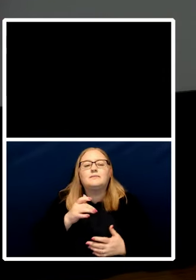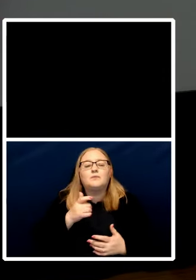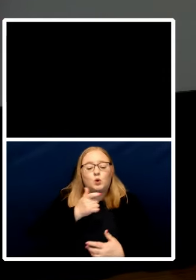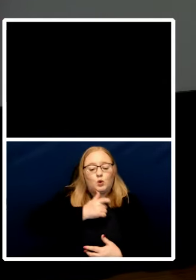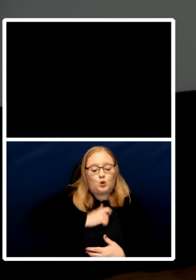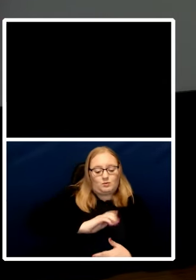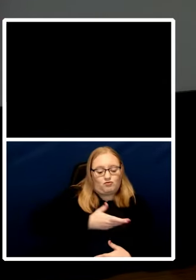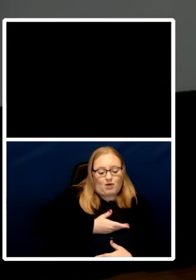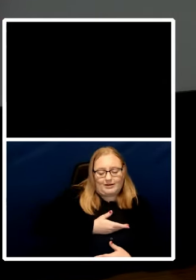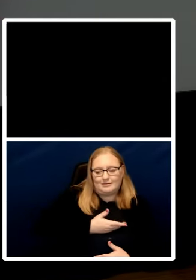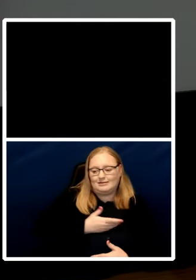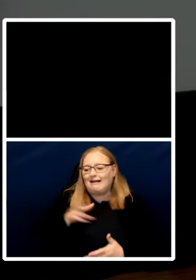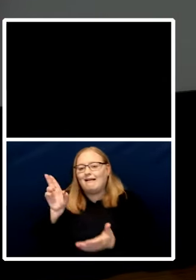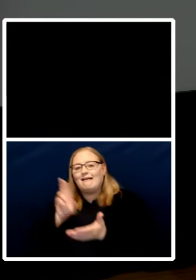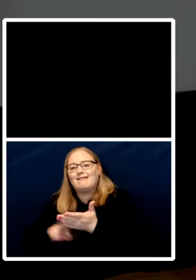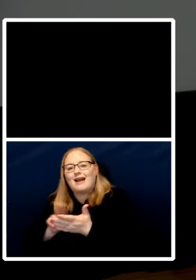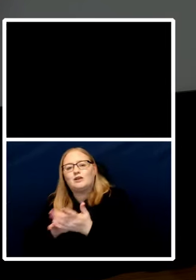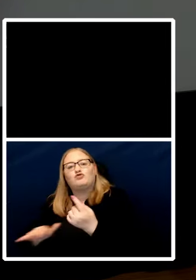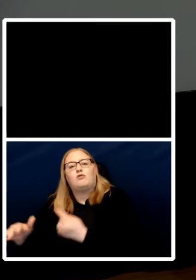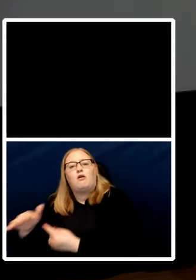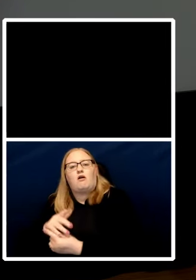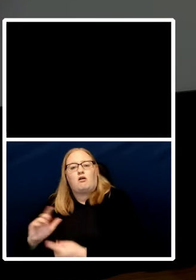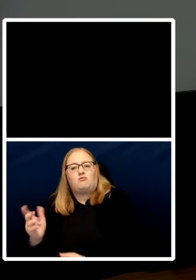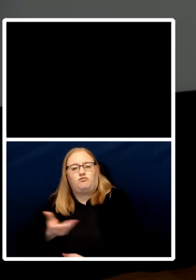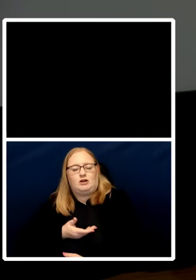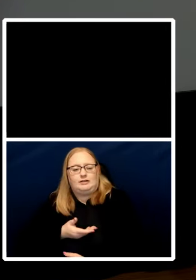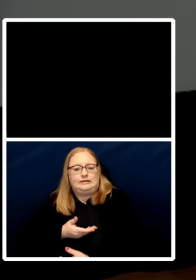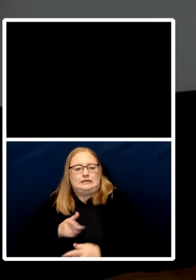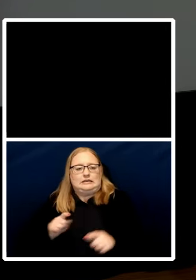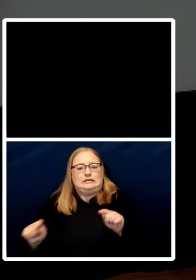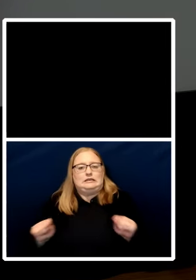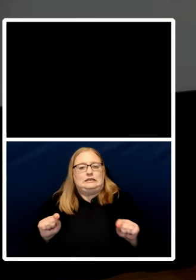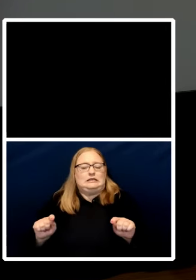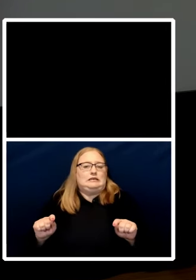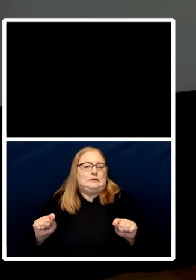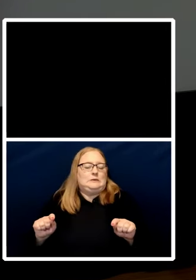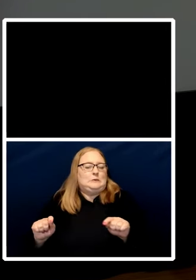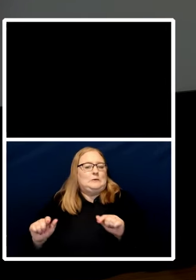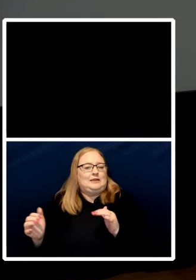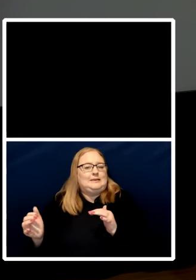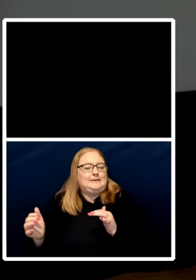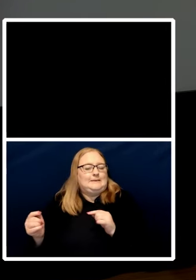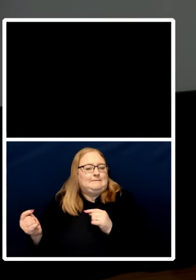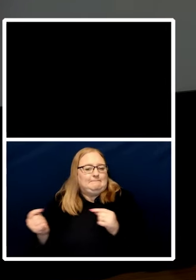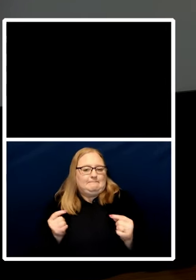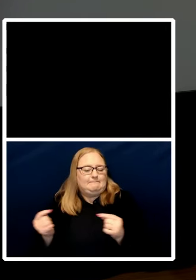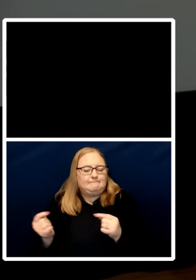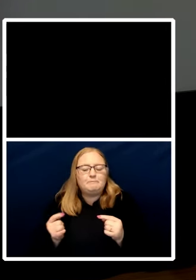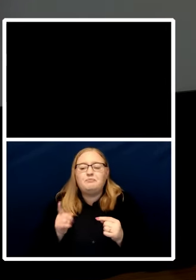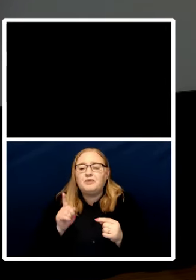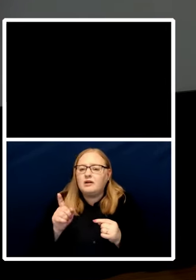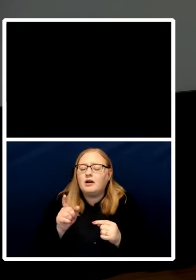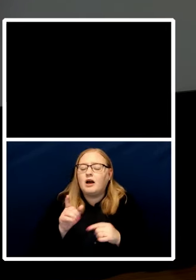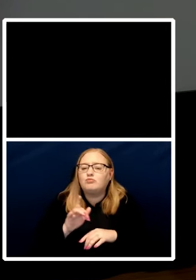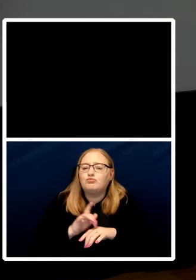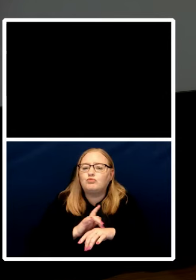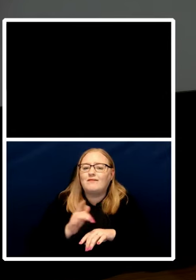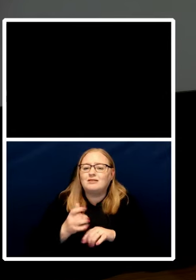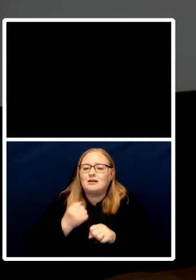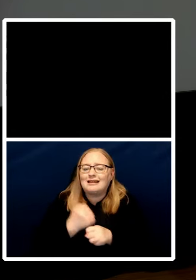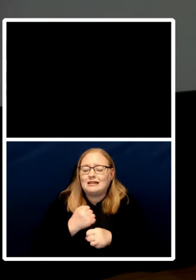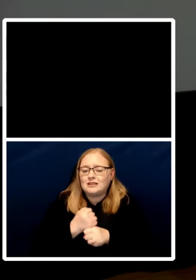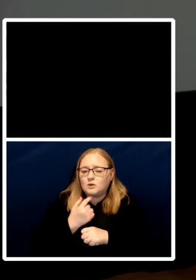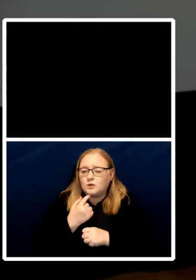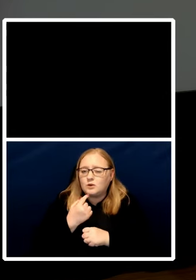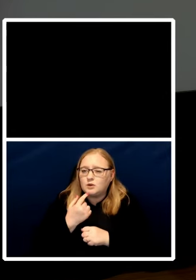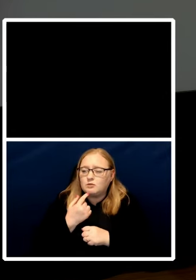to uh environmental issues these days um but i i'd also note this this issue around shame that the professor raises and actually whether